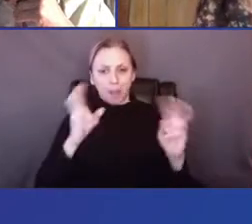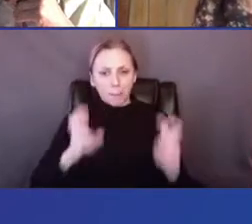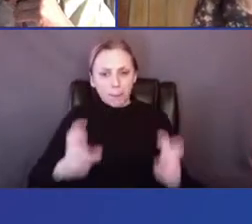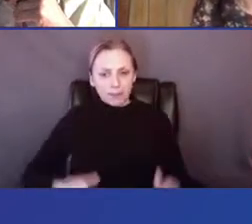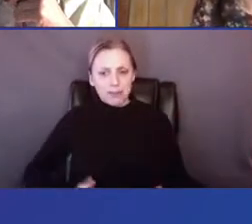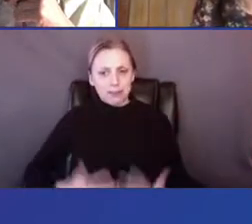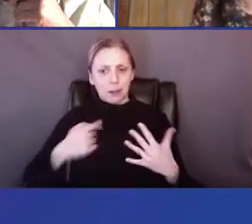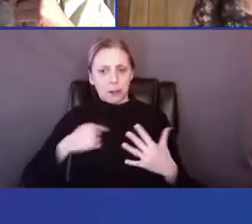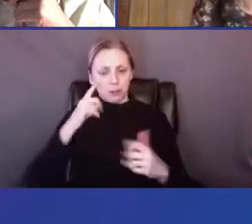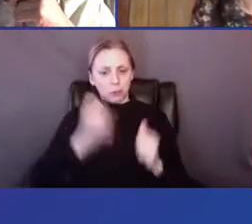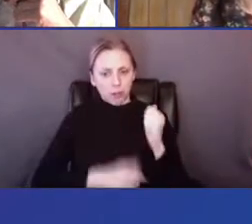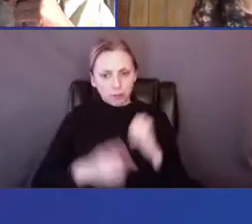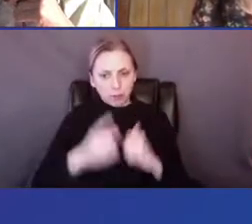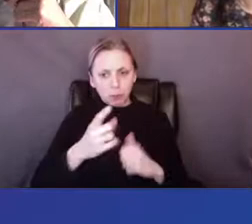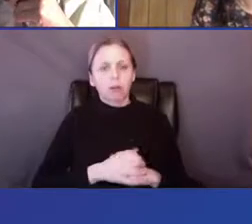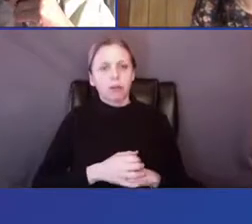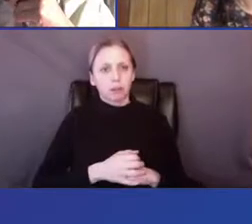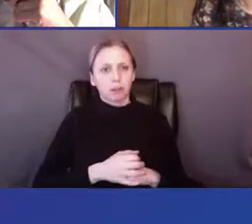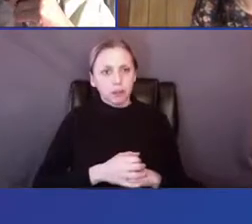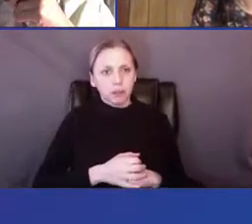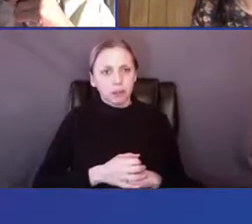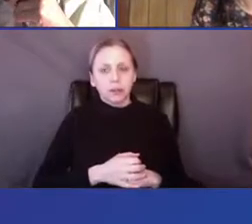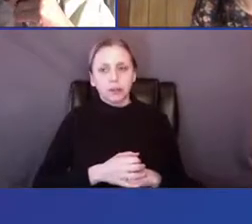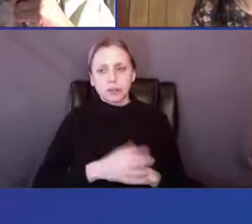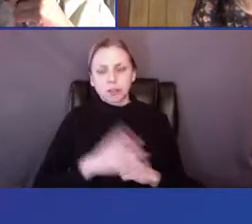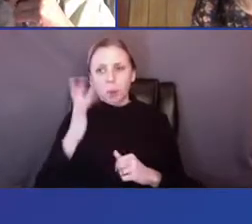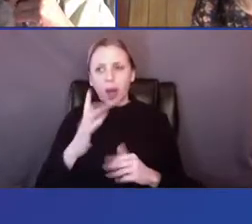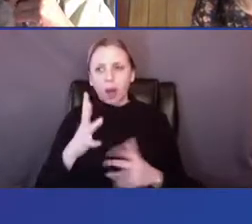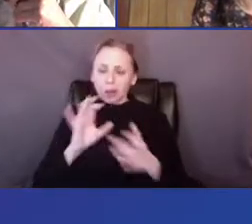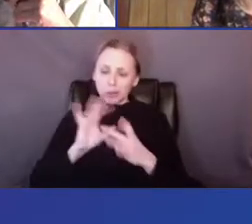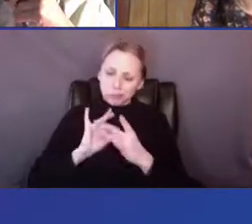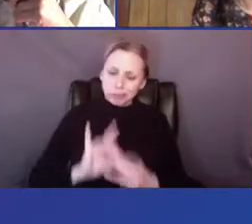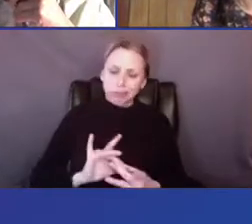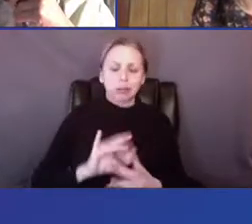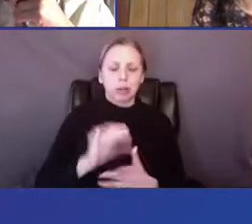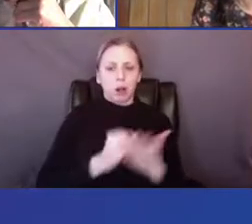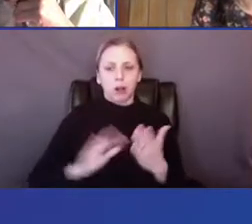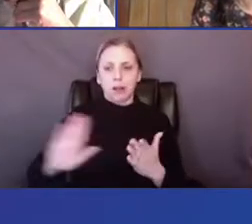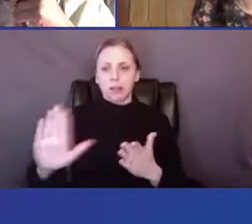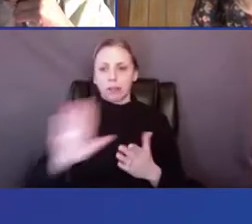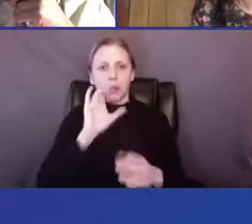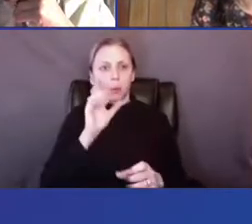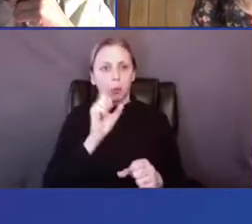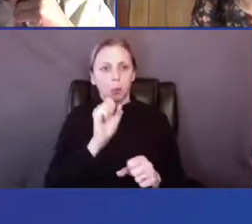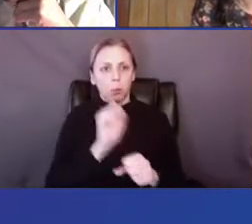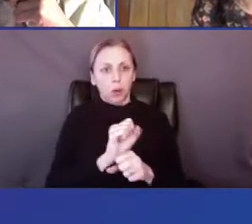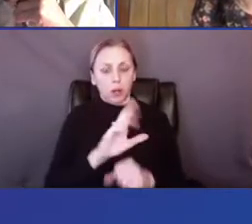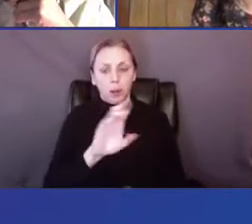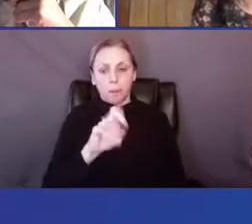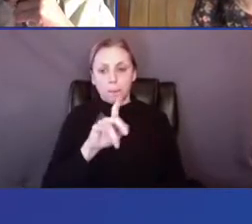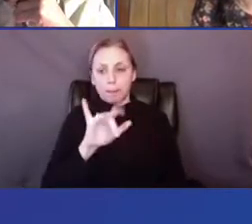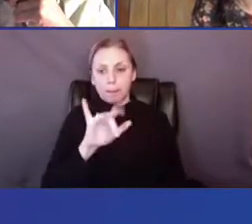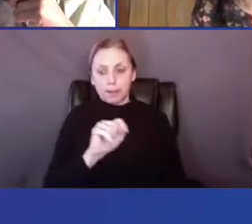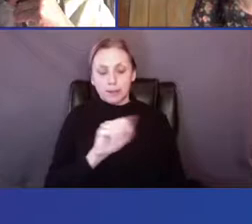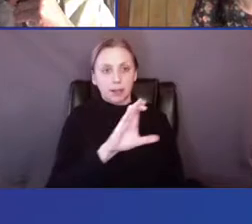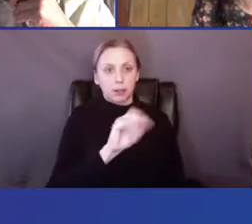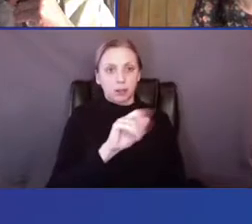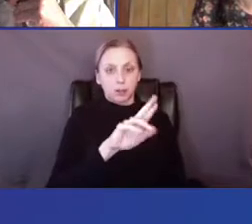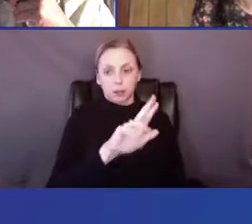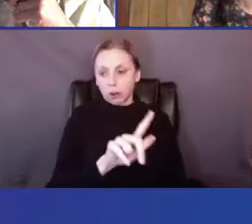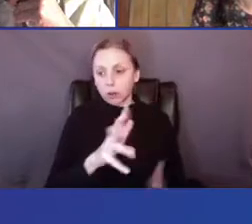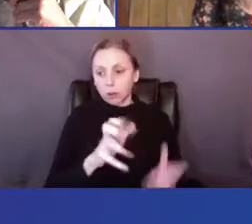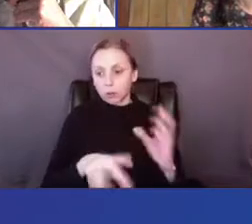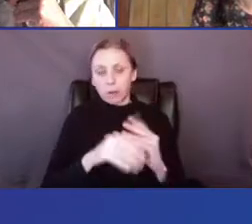center, uh, artists work, uh, in a public forum. Um, Benedict or Carl, did you want to add